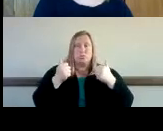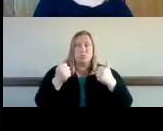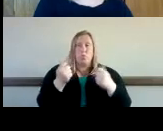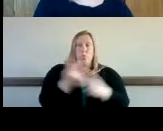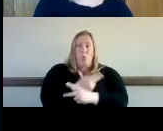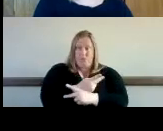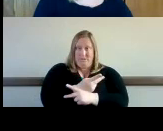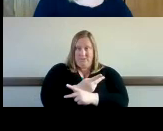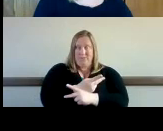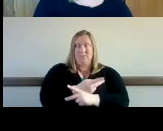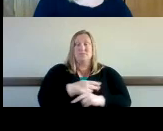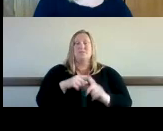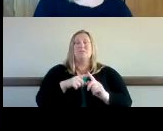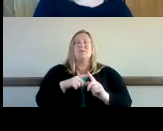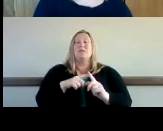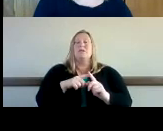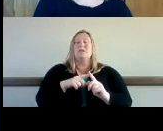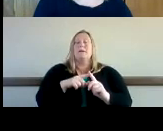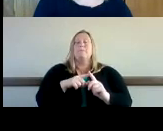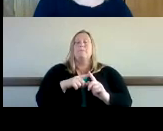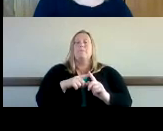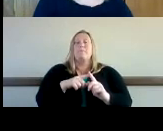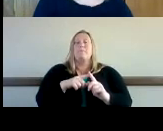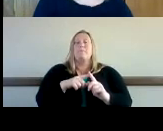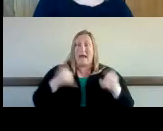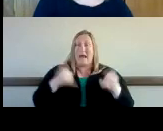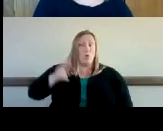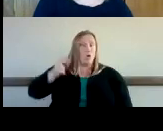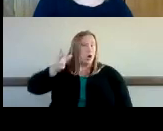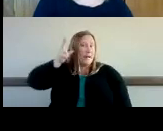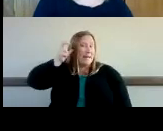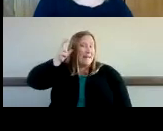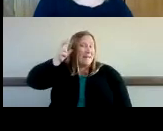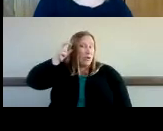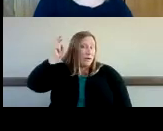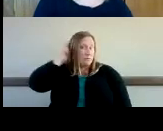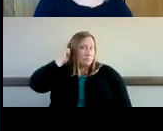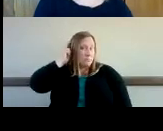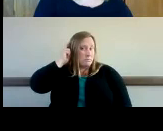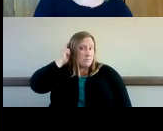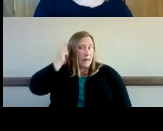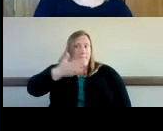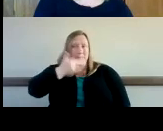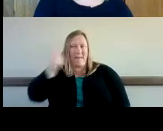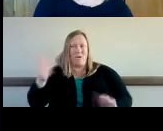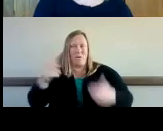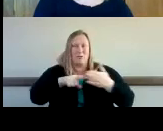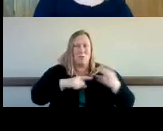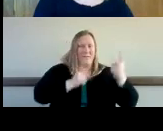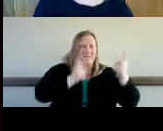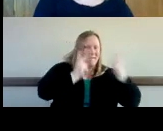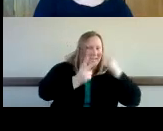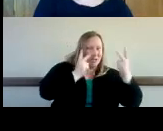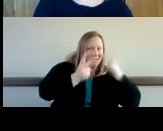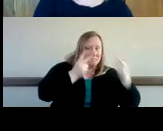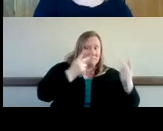point her hearing is now better than her vision and so we didn't need to change up the